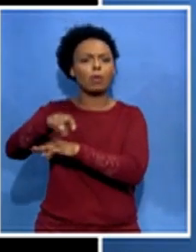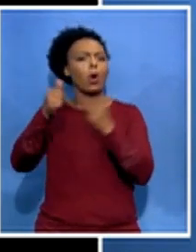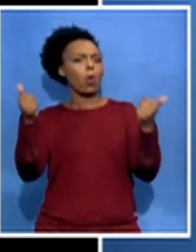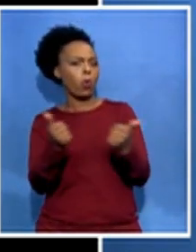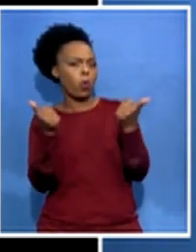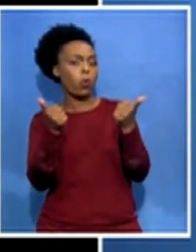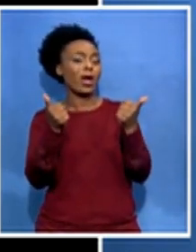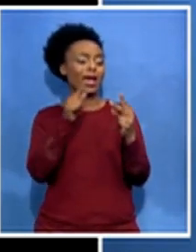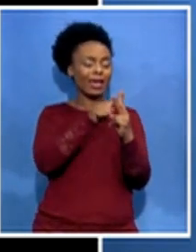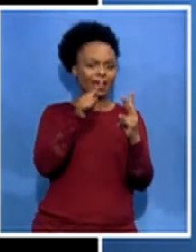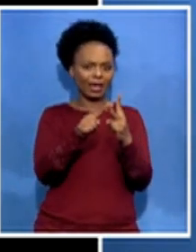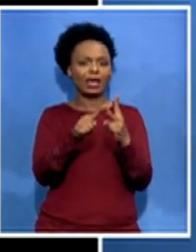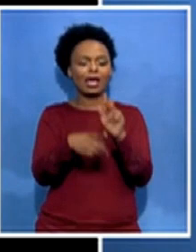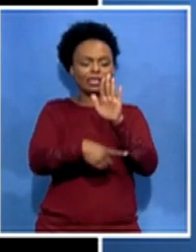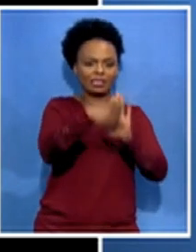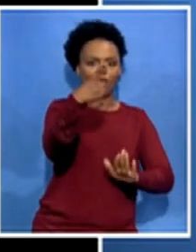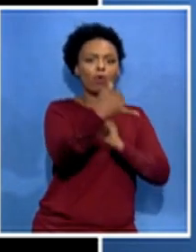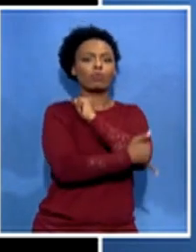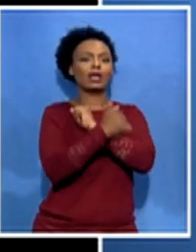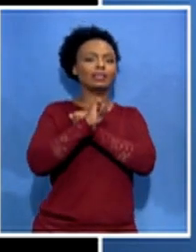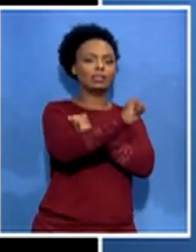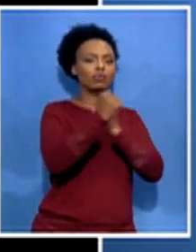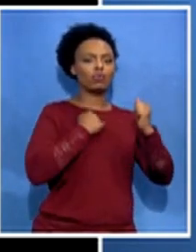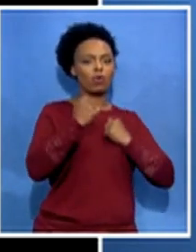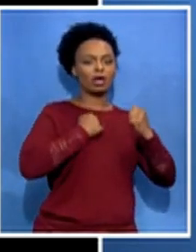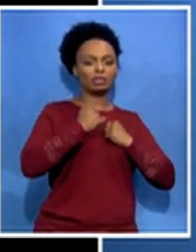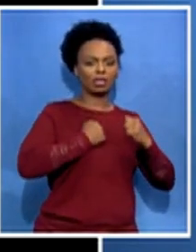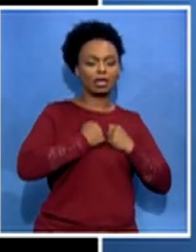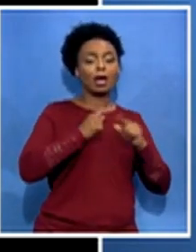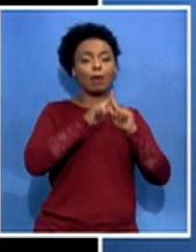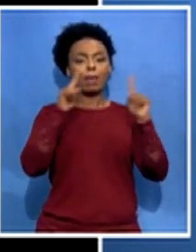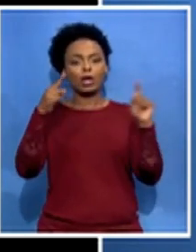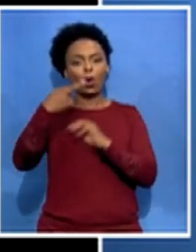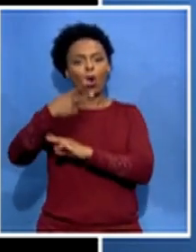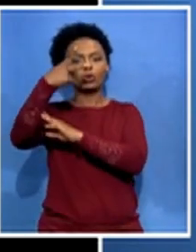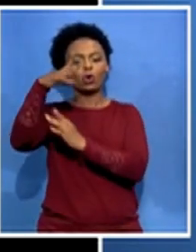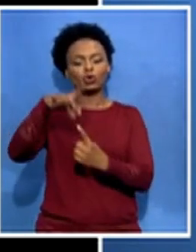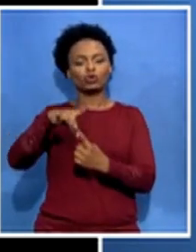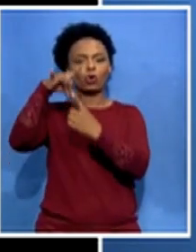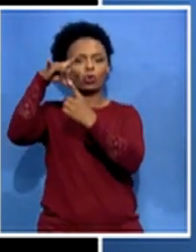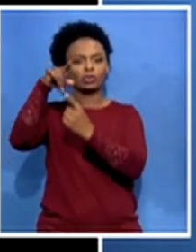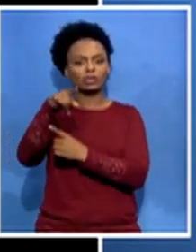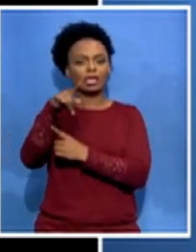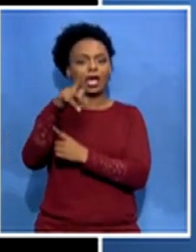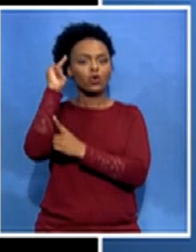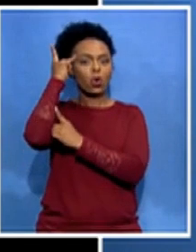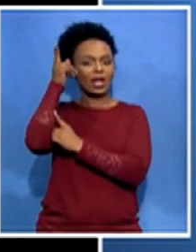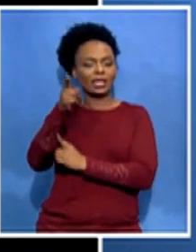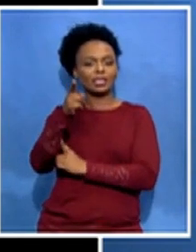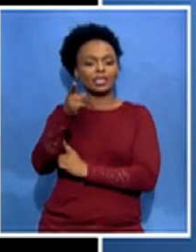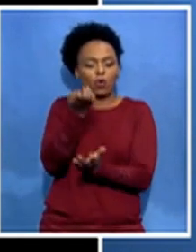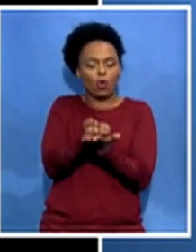see in rwanda but also they chose a knowledge economy and science and